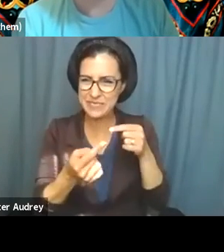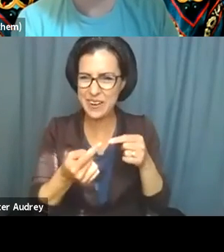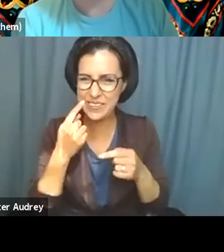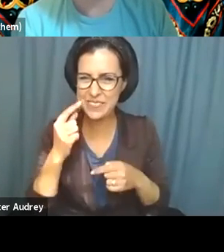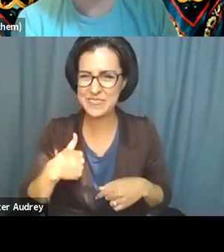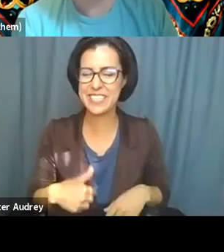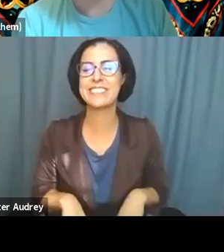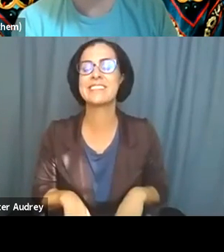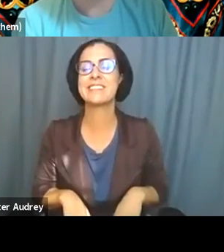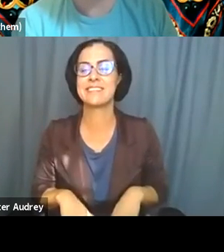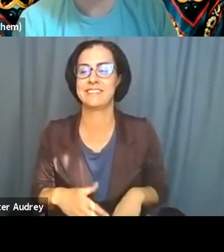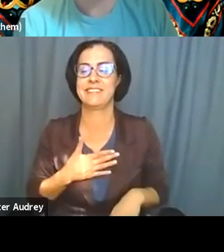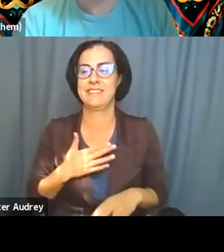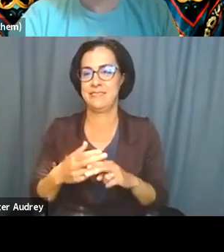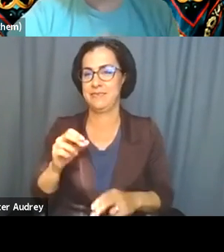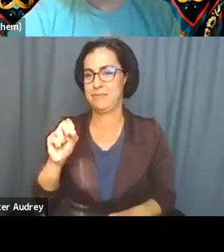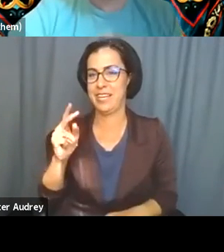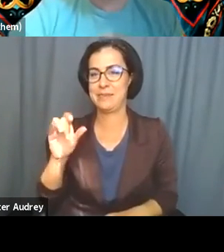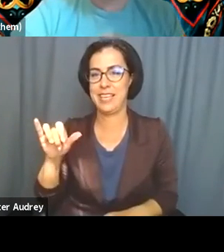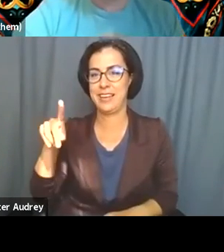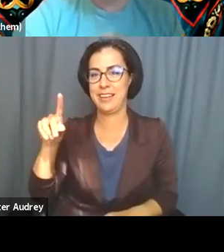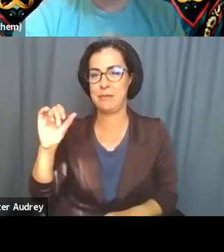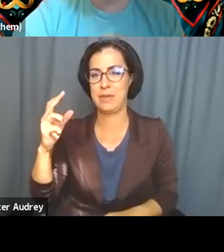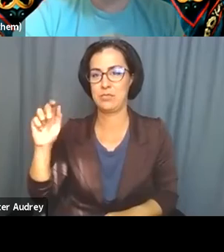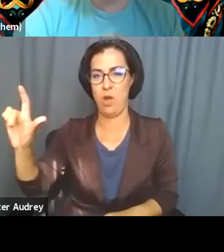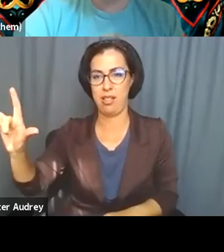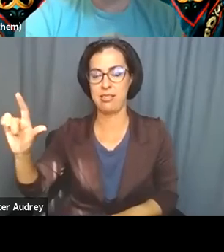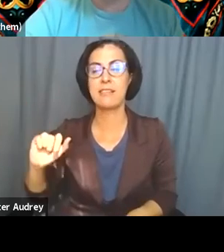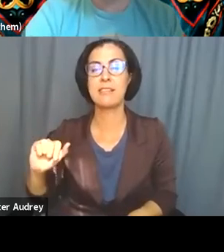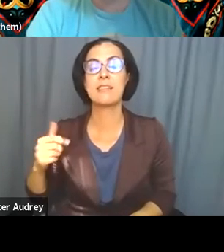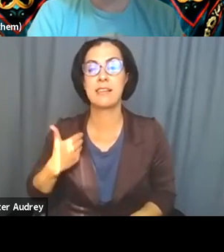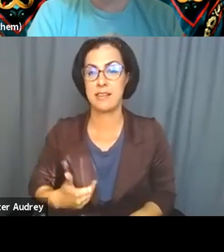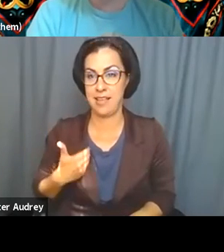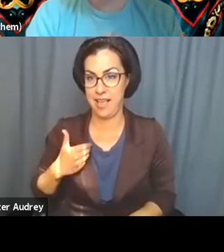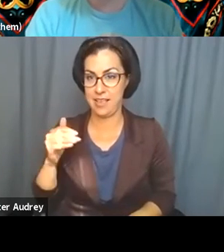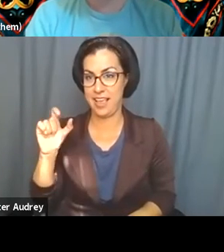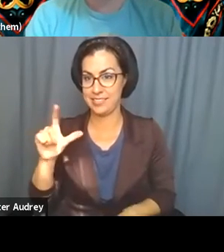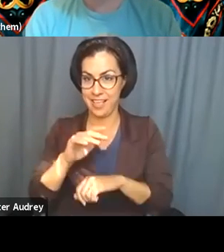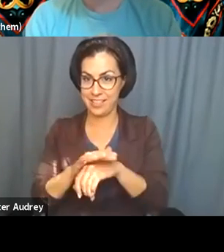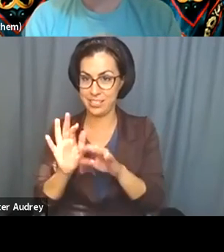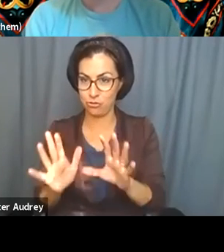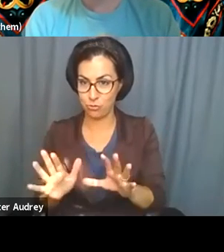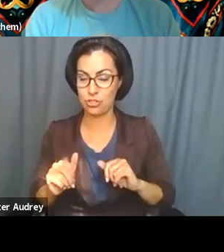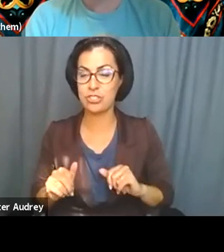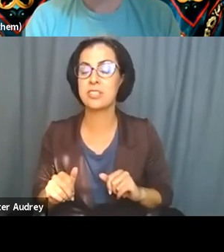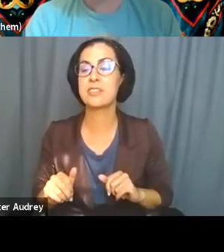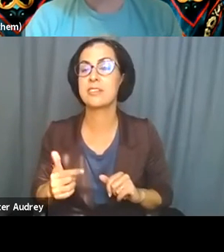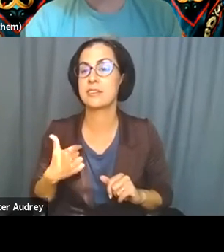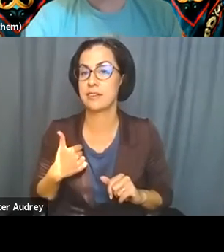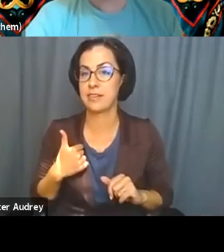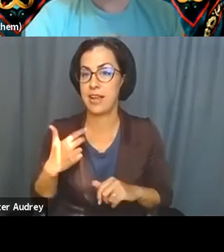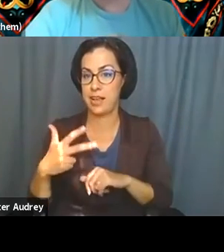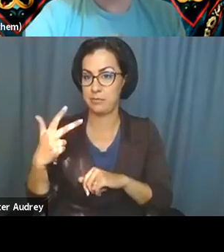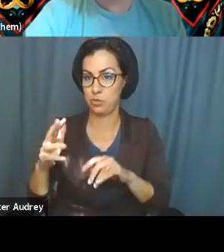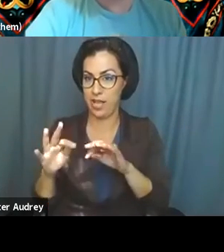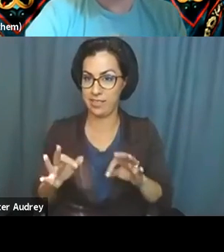Um, so my name is Sandy Pasquale and I am an American sign language interpreter. I am trilingual.